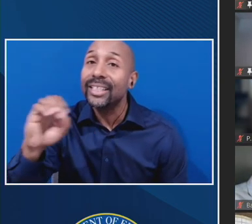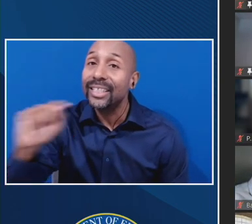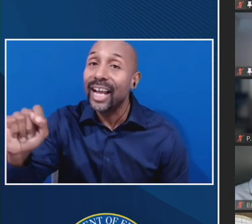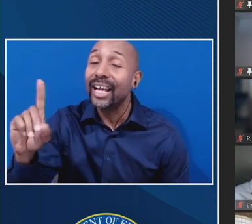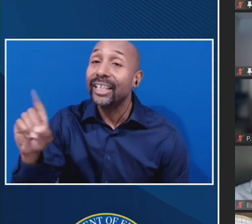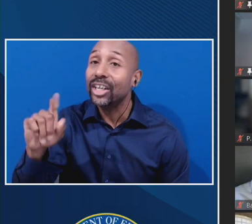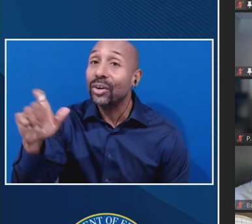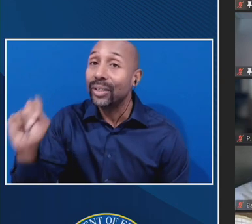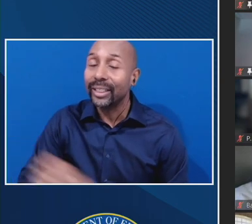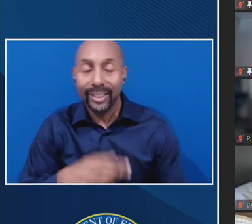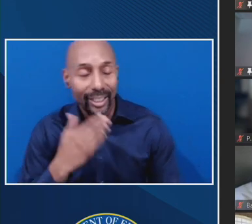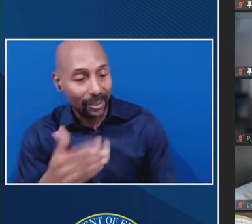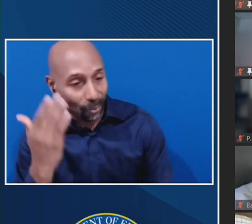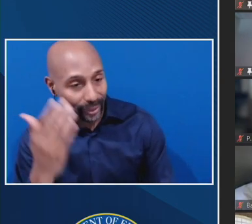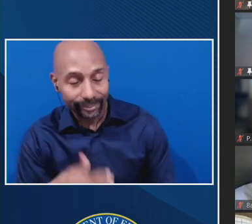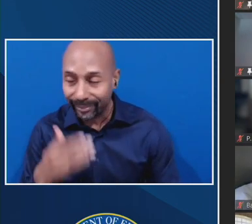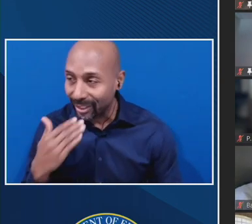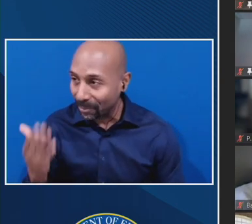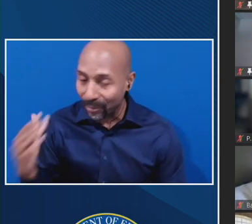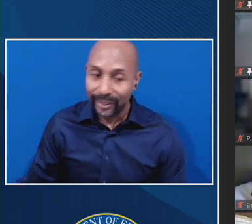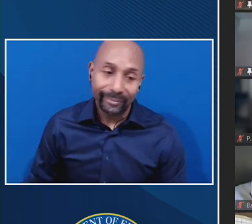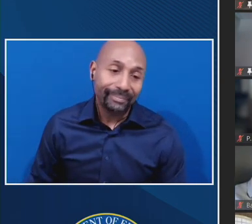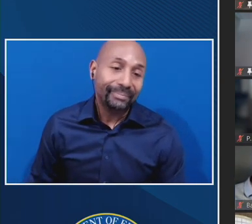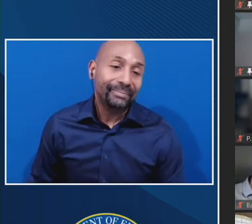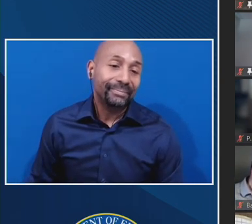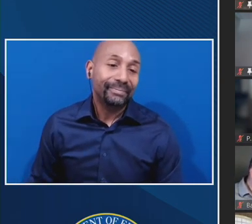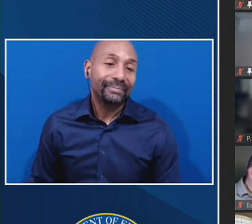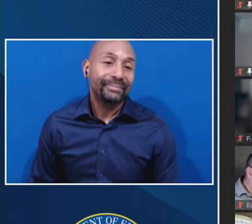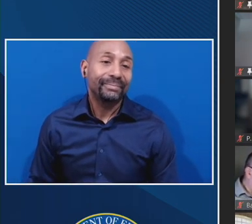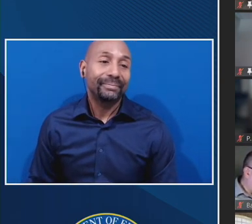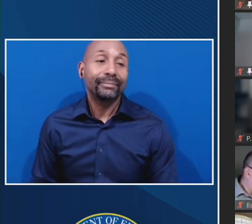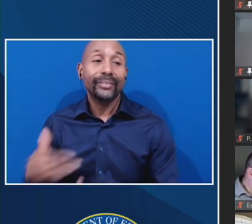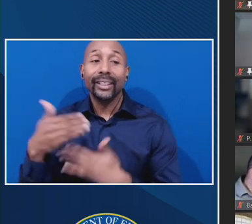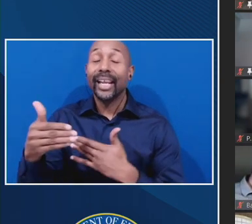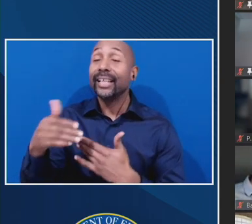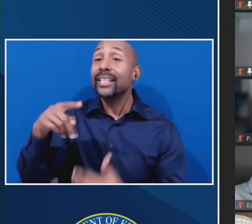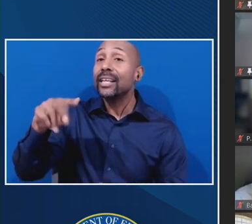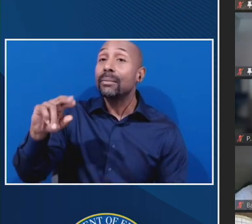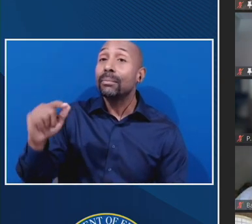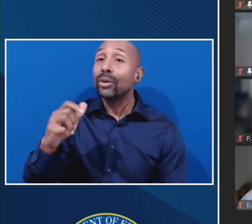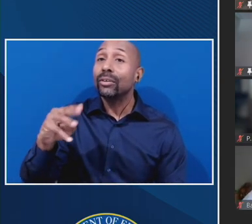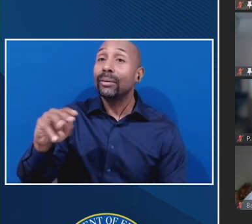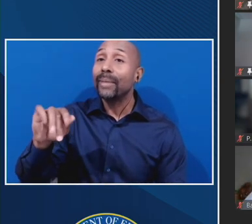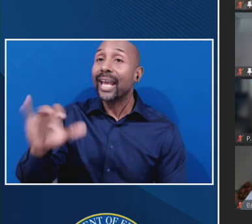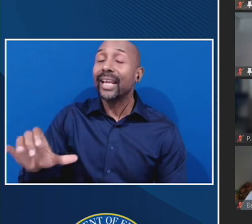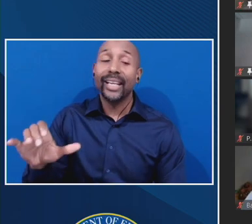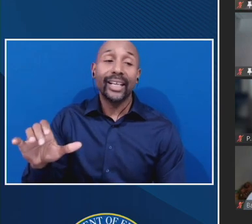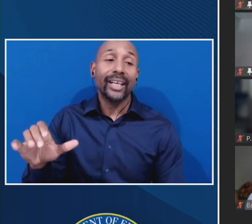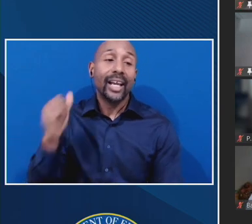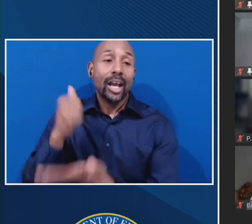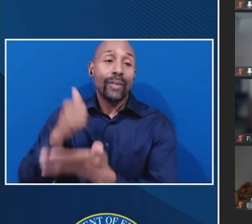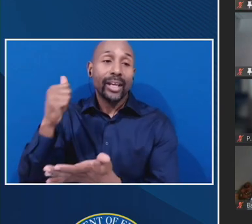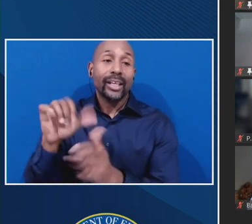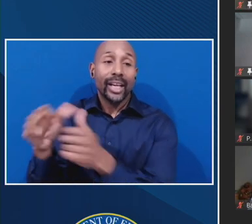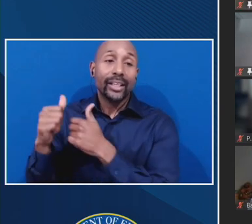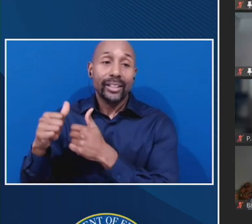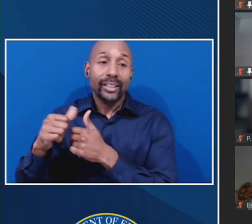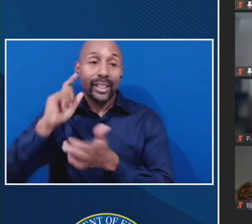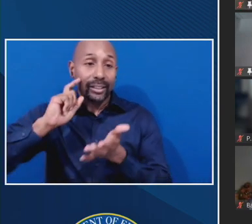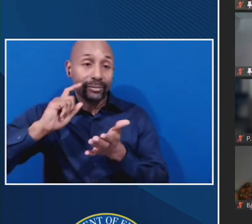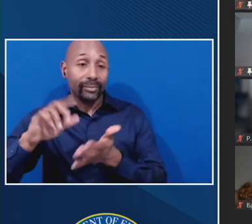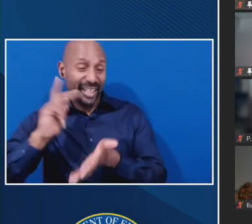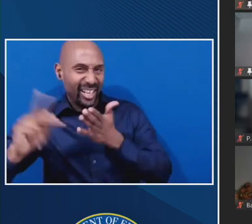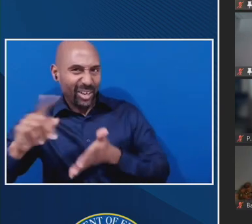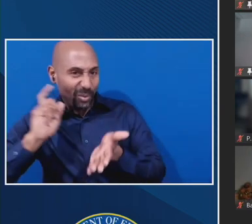All right. Next, we have our programmatic accrediting agencies recognized by the secretary to include